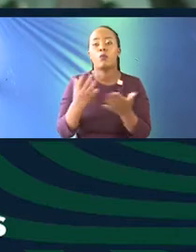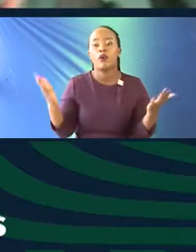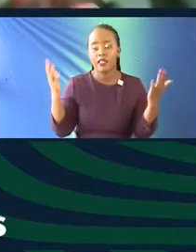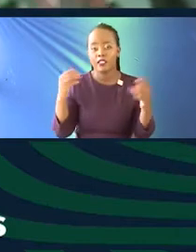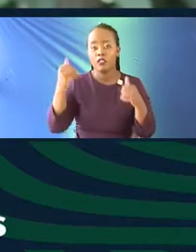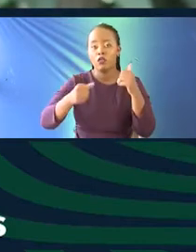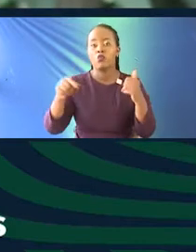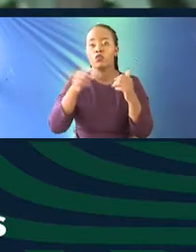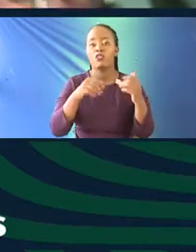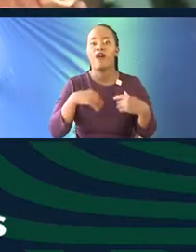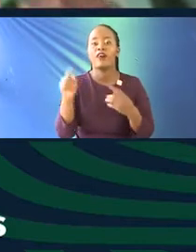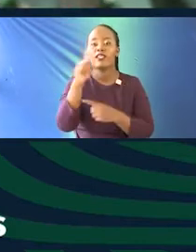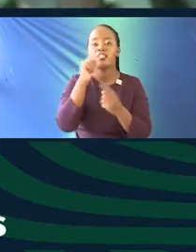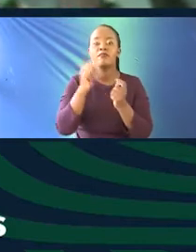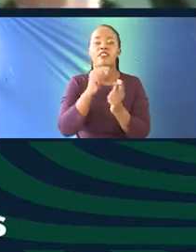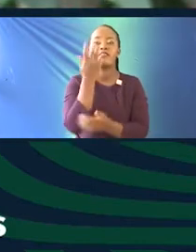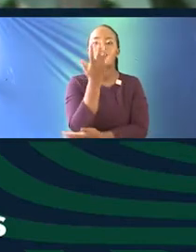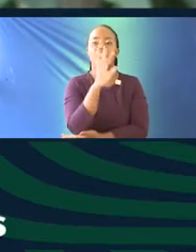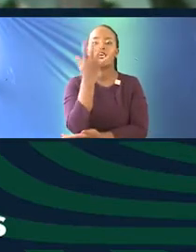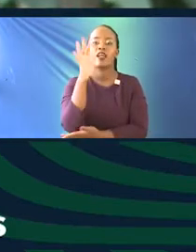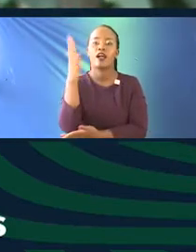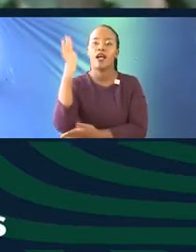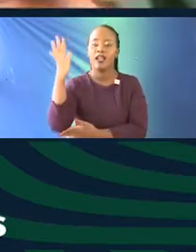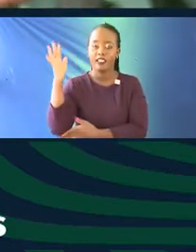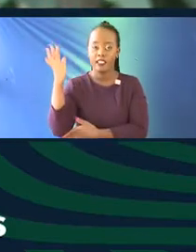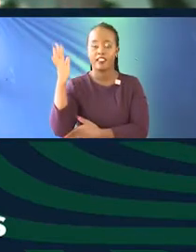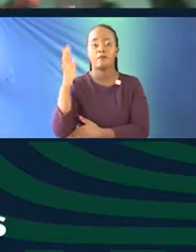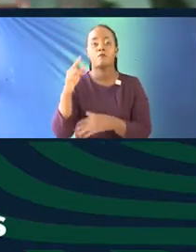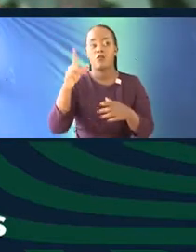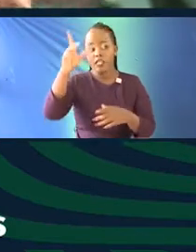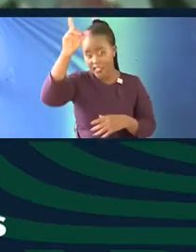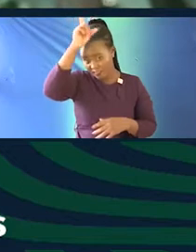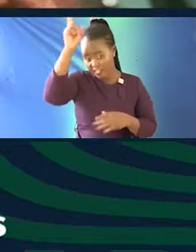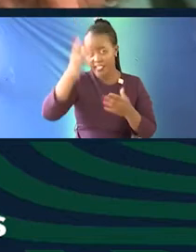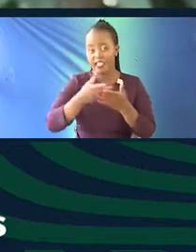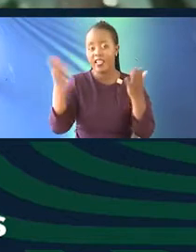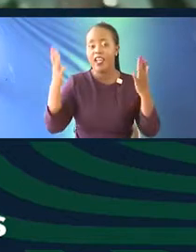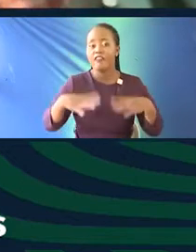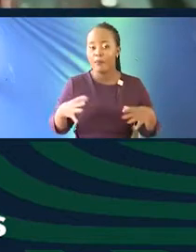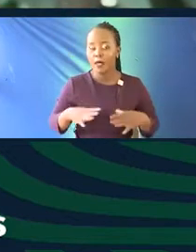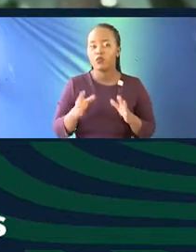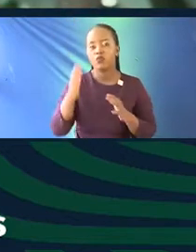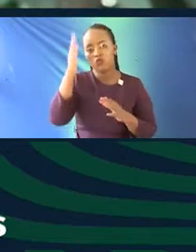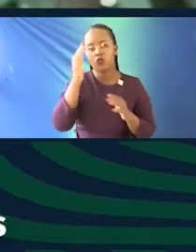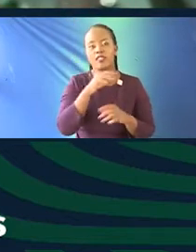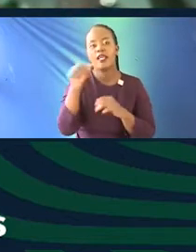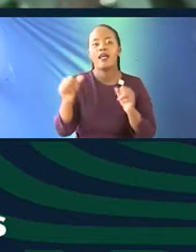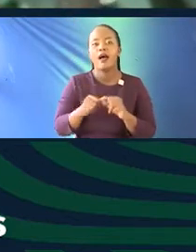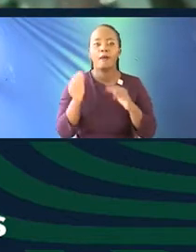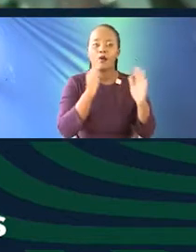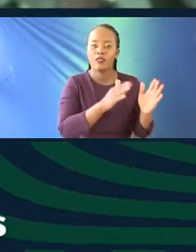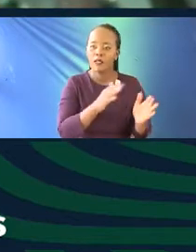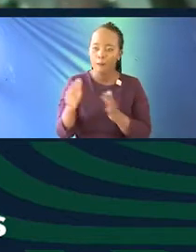and aroruit is a tree, a specific tree that everybody knows it. So, in the village, everybody knows these plants and these herbs and these trees